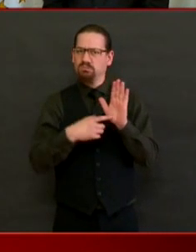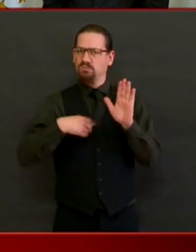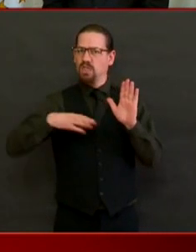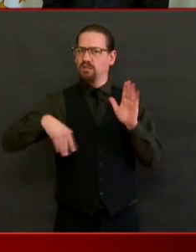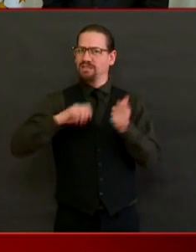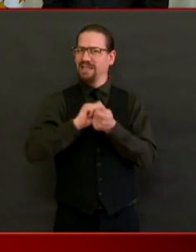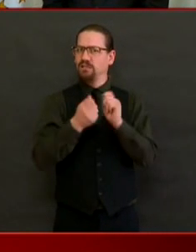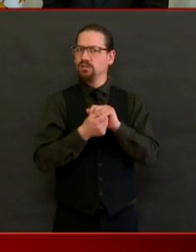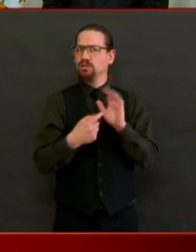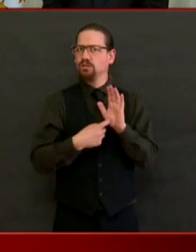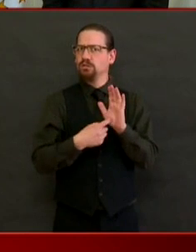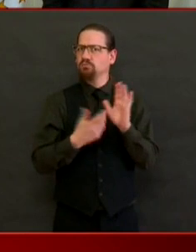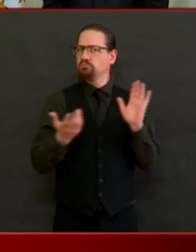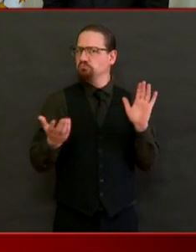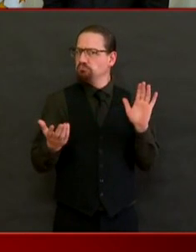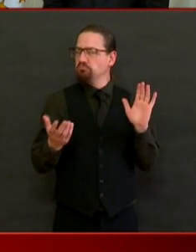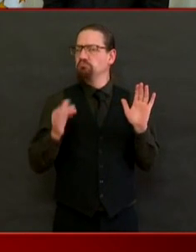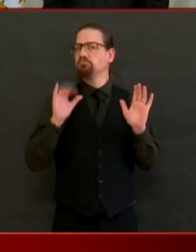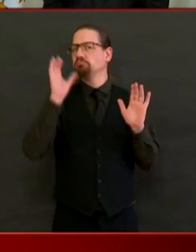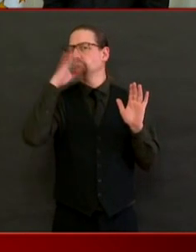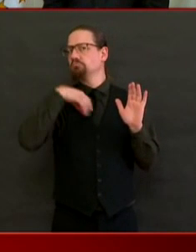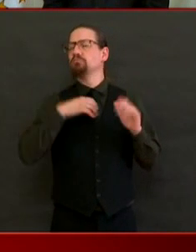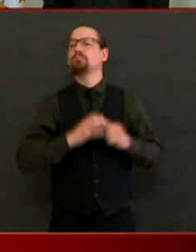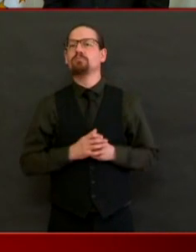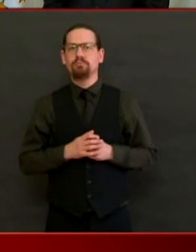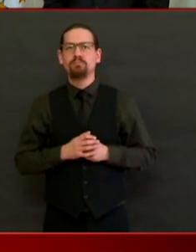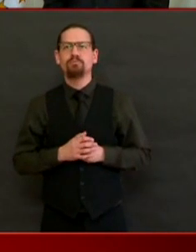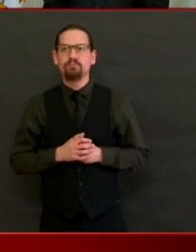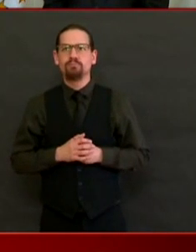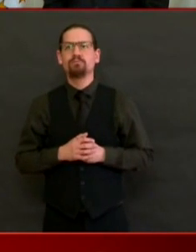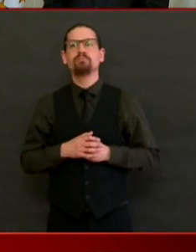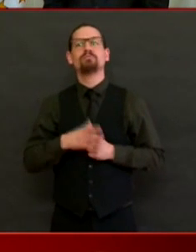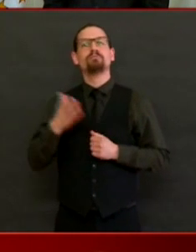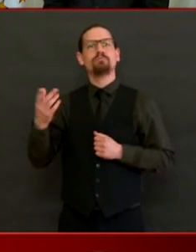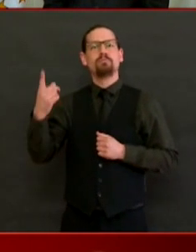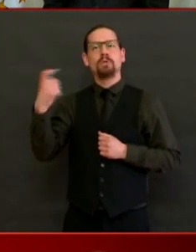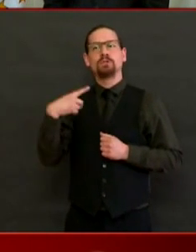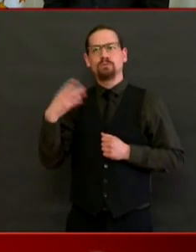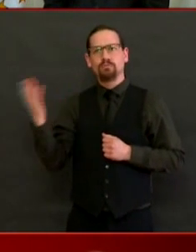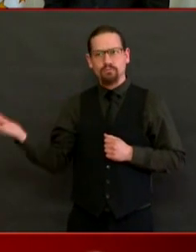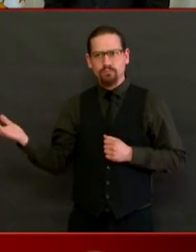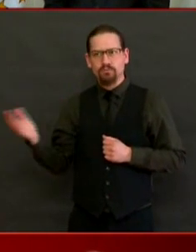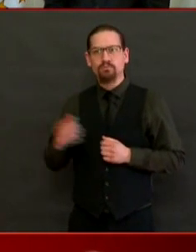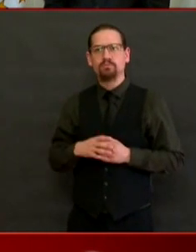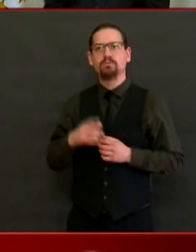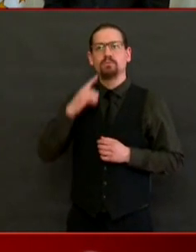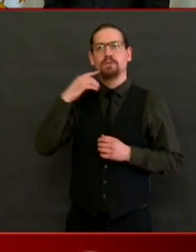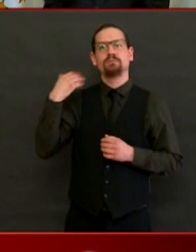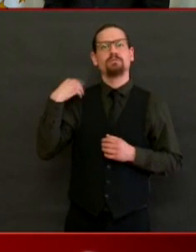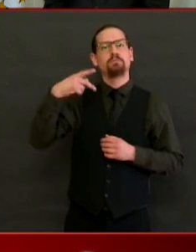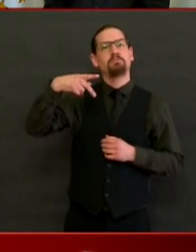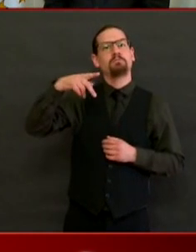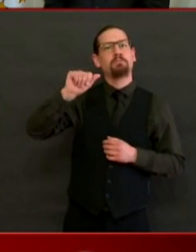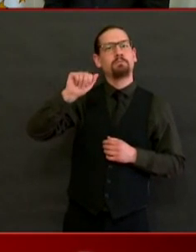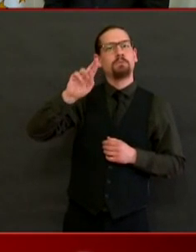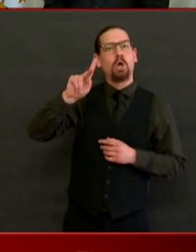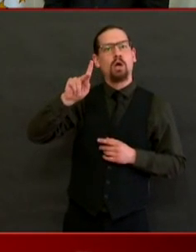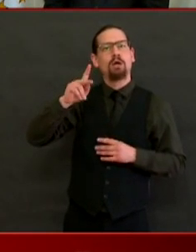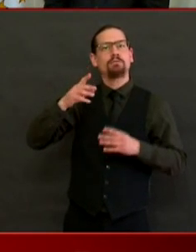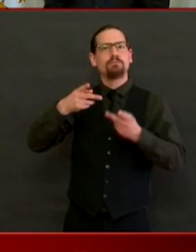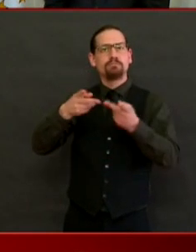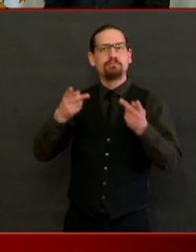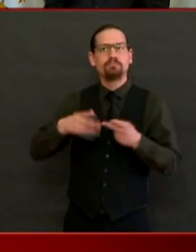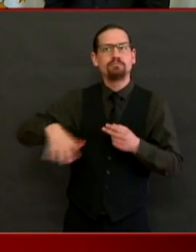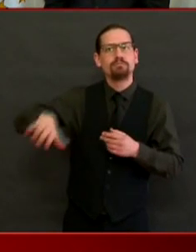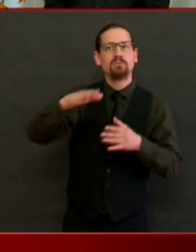12 days ago is similar for the 10 days prior to the closure. Would you consider reopening the parks this weekend with